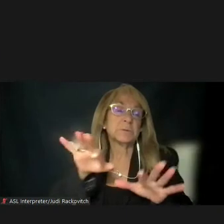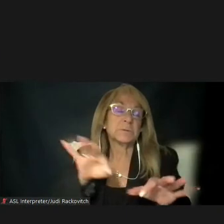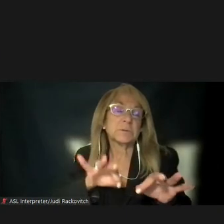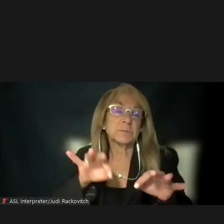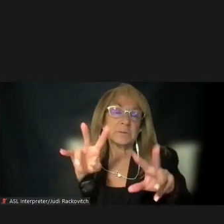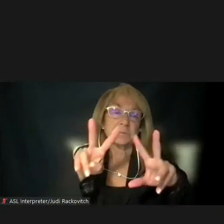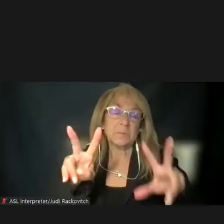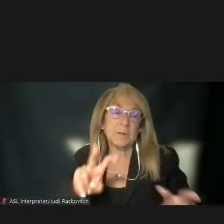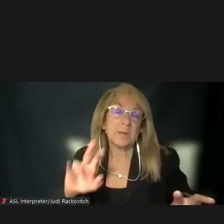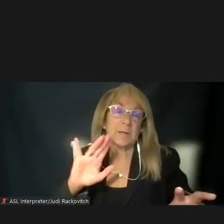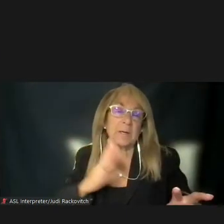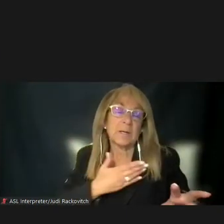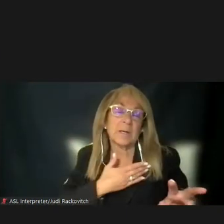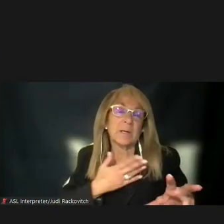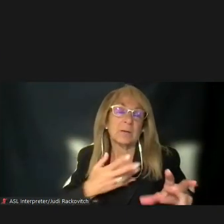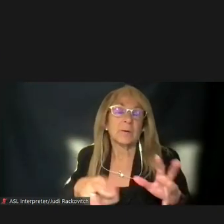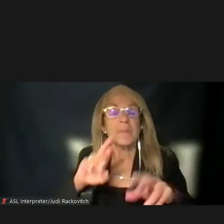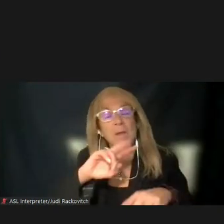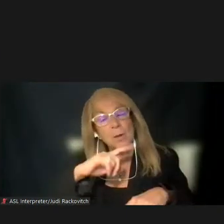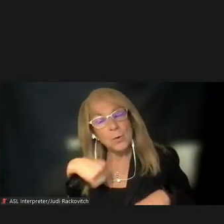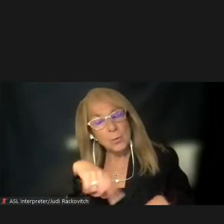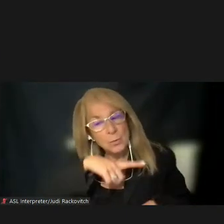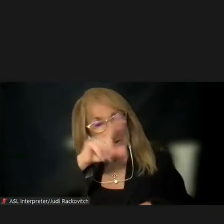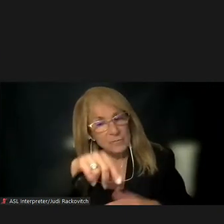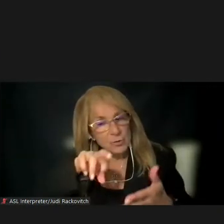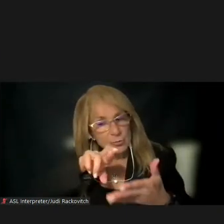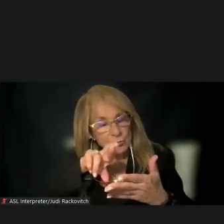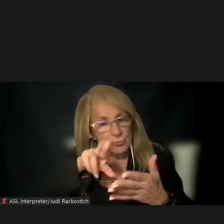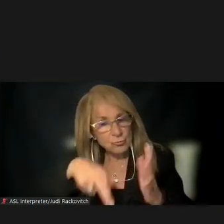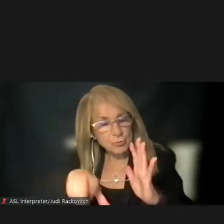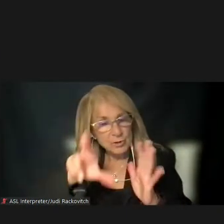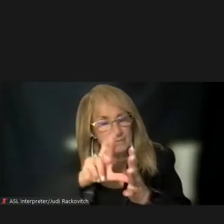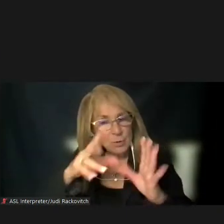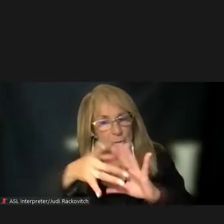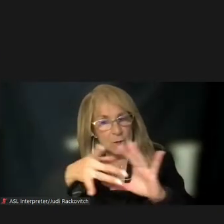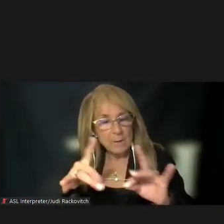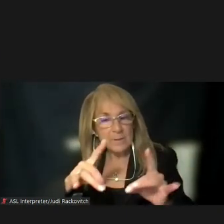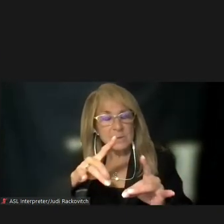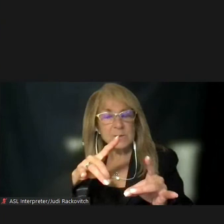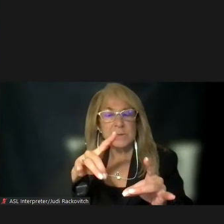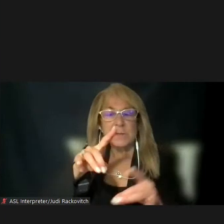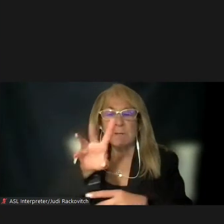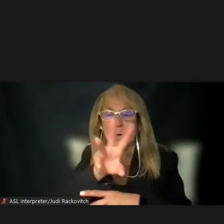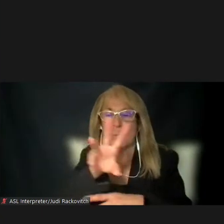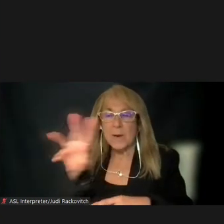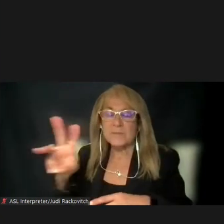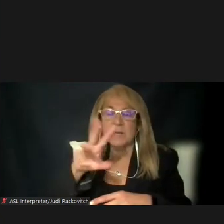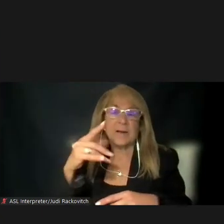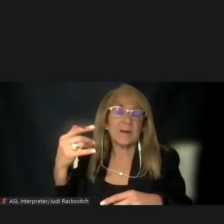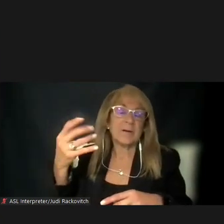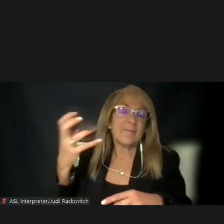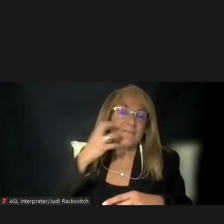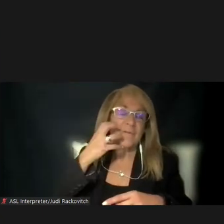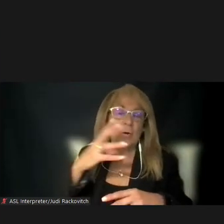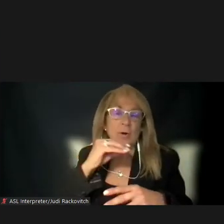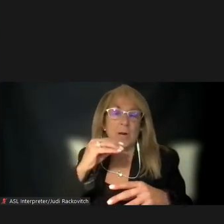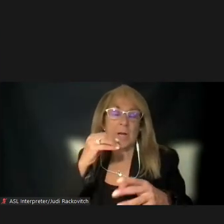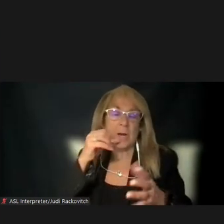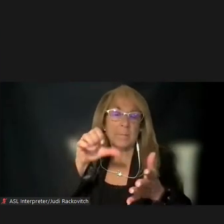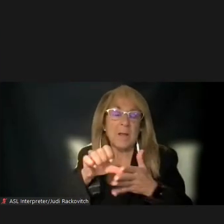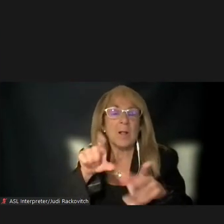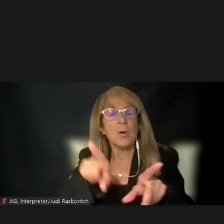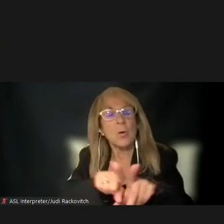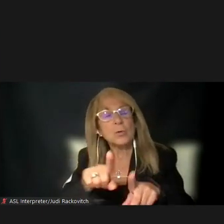meetings like today, reviewing comments submitted on our website, from email, by phone and by mail, we'll be doing two other things to